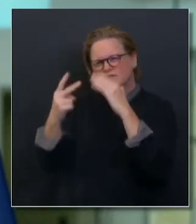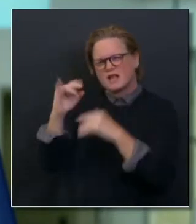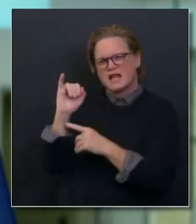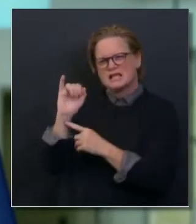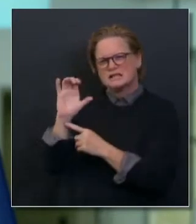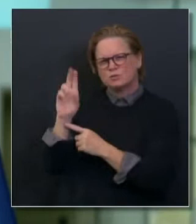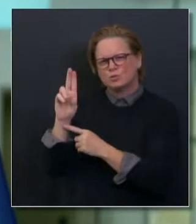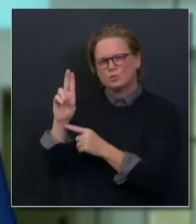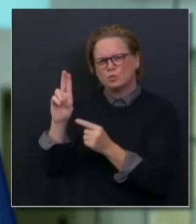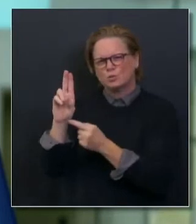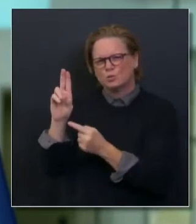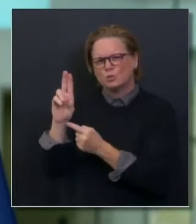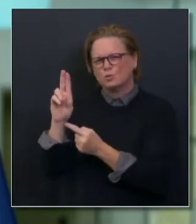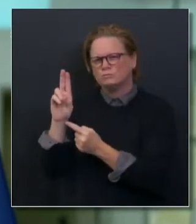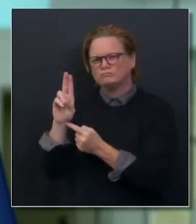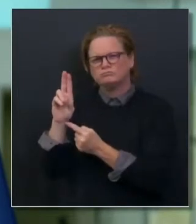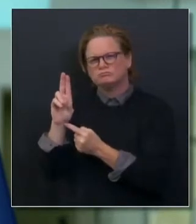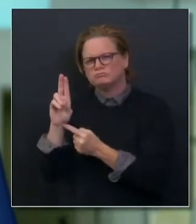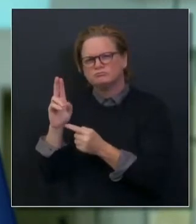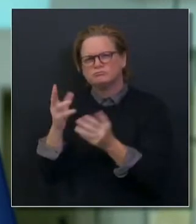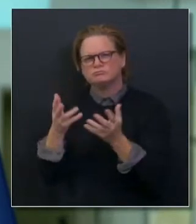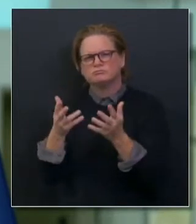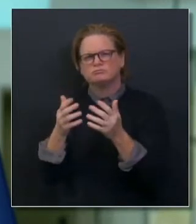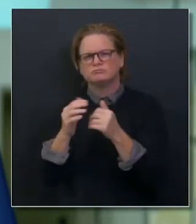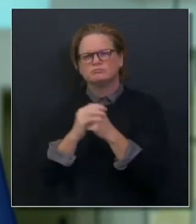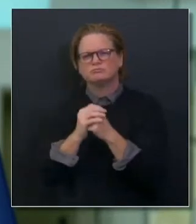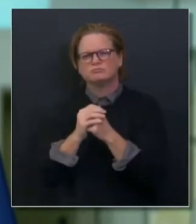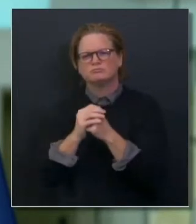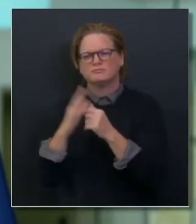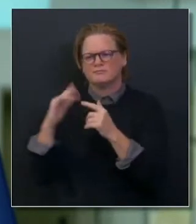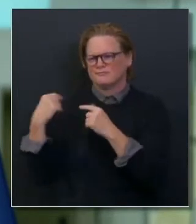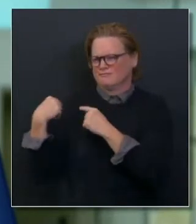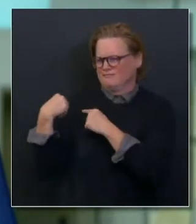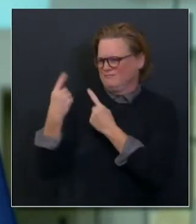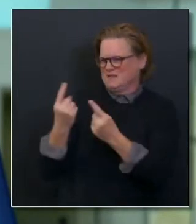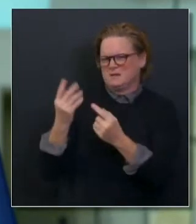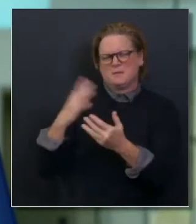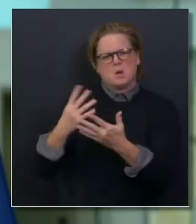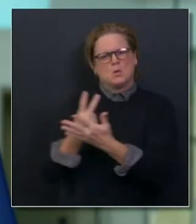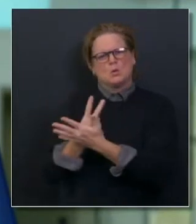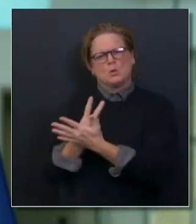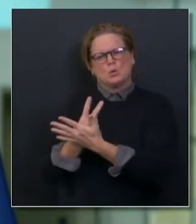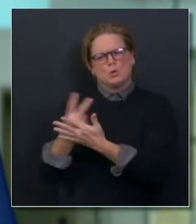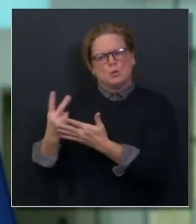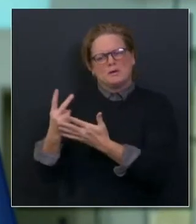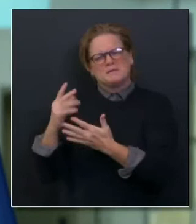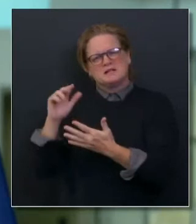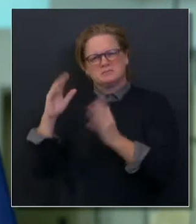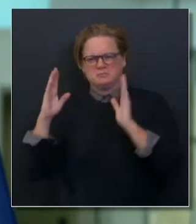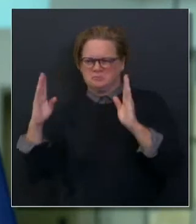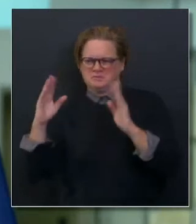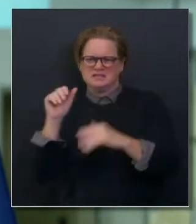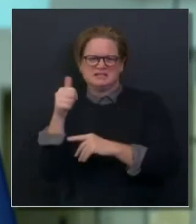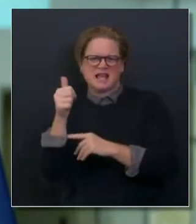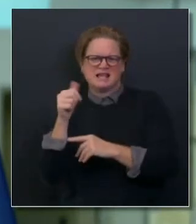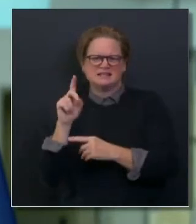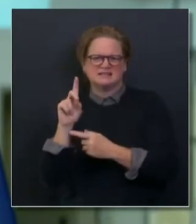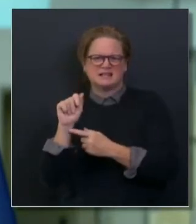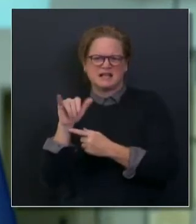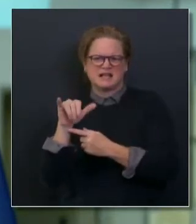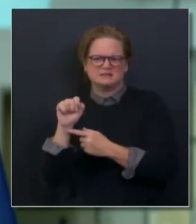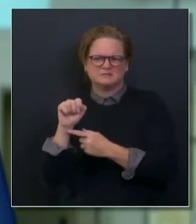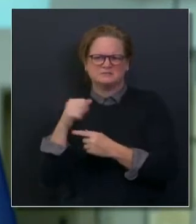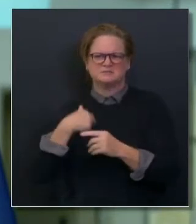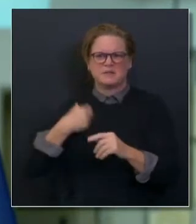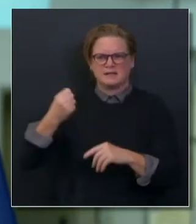the dramatic drawdown we've seen the past 10 days since you announced the regional plan, Southern California, for example,